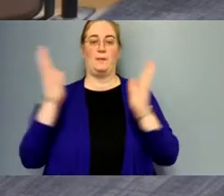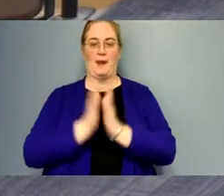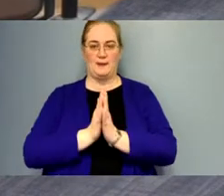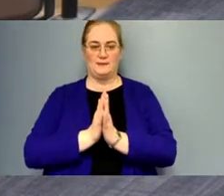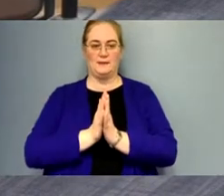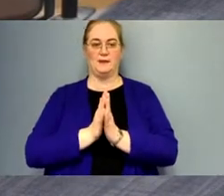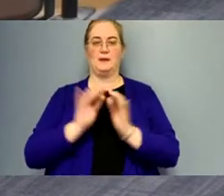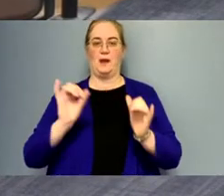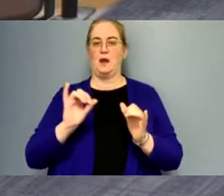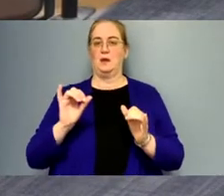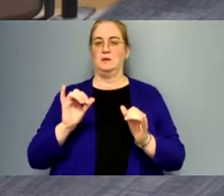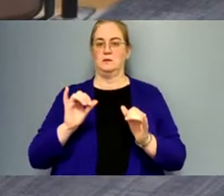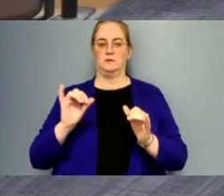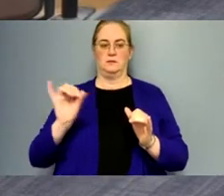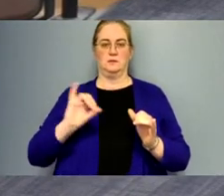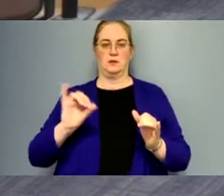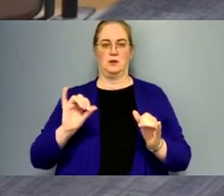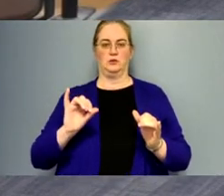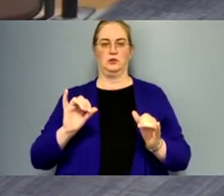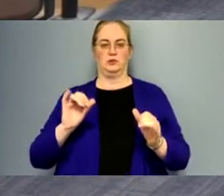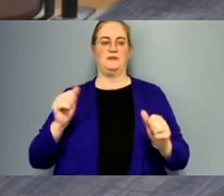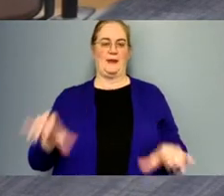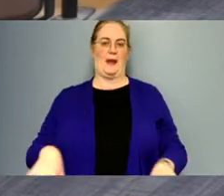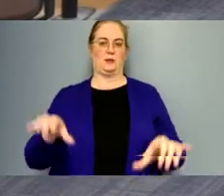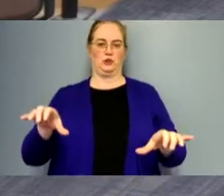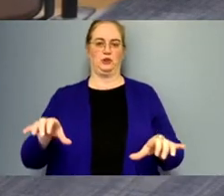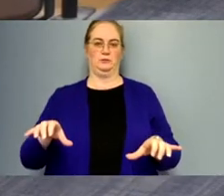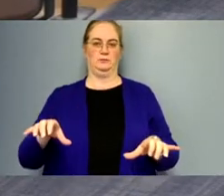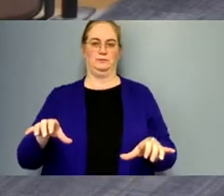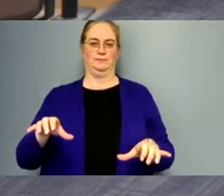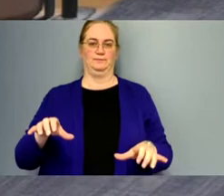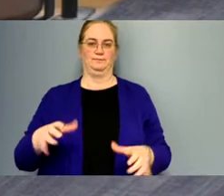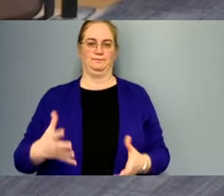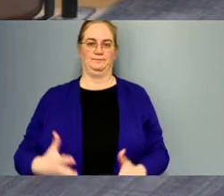as such take action on